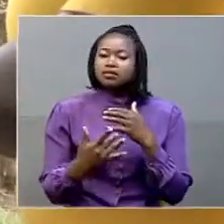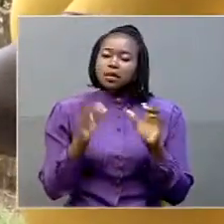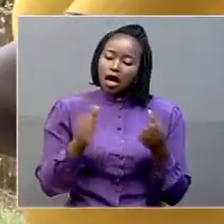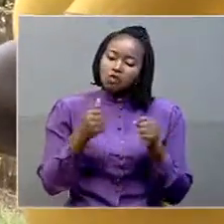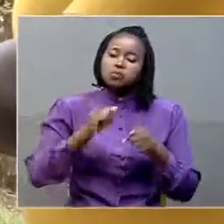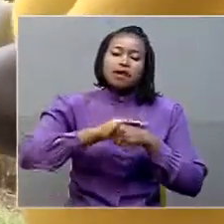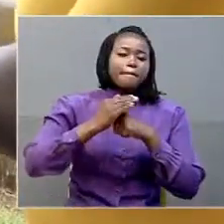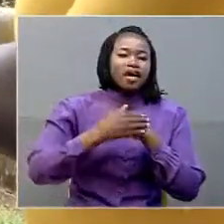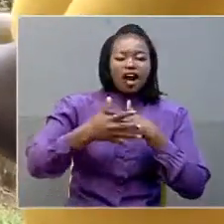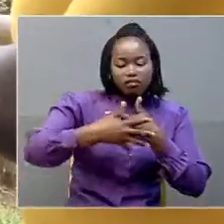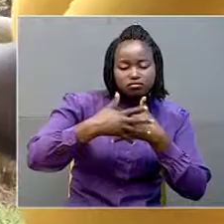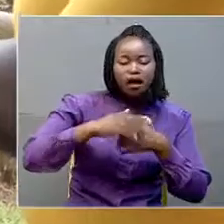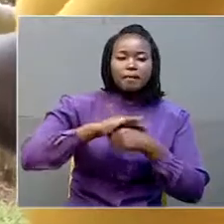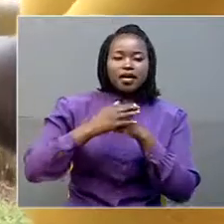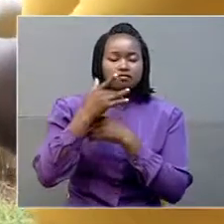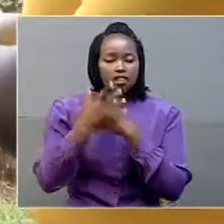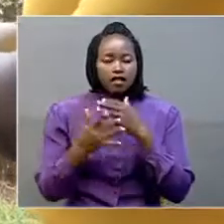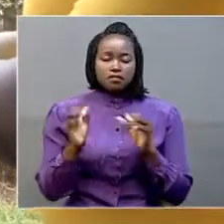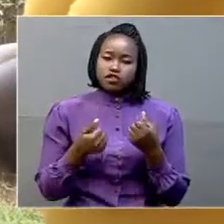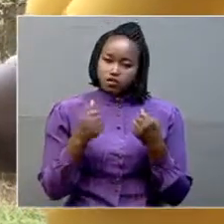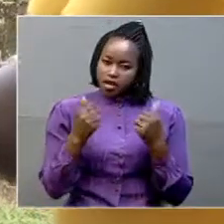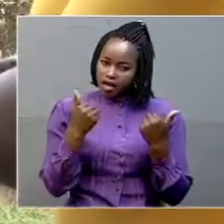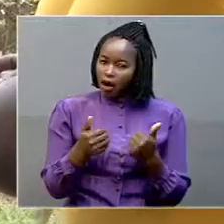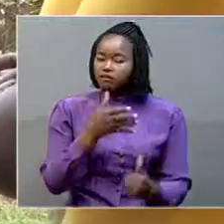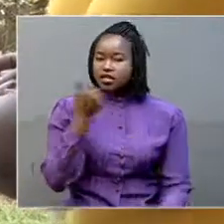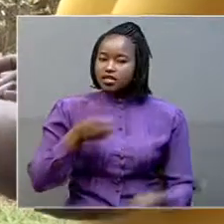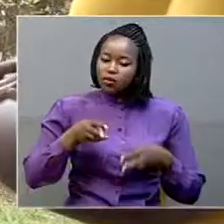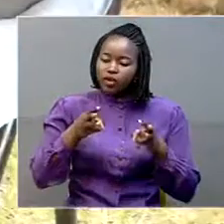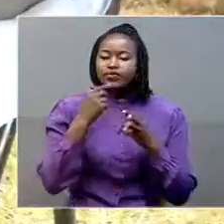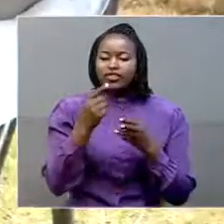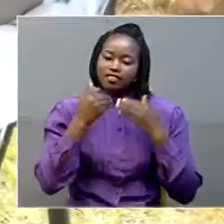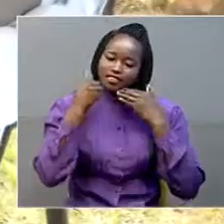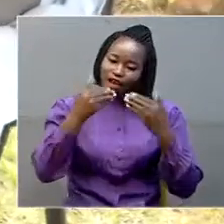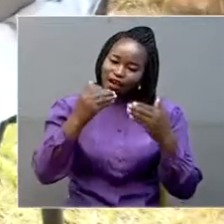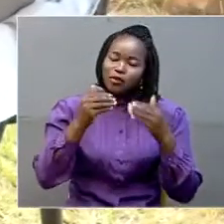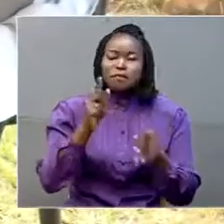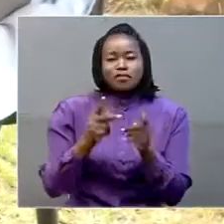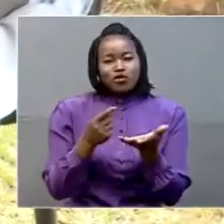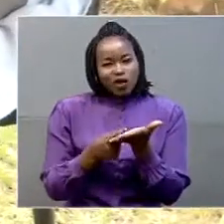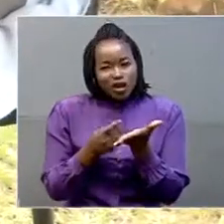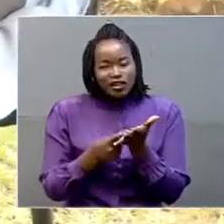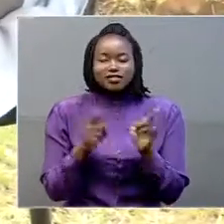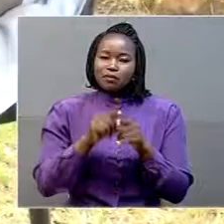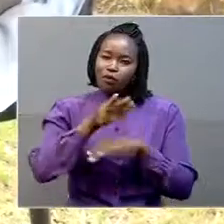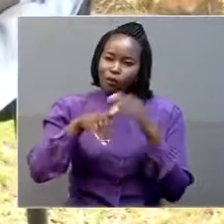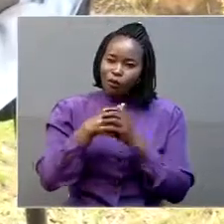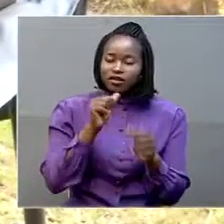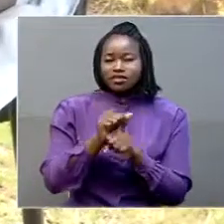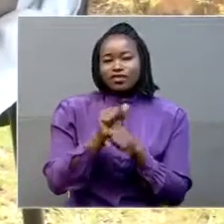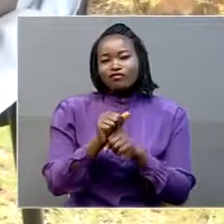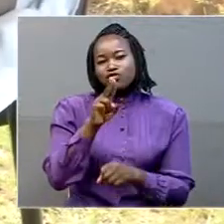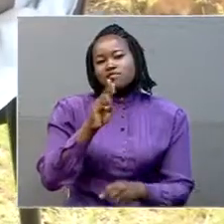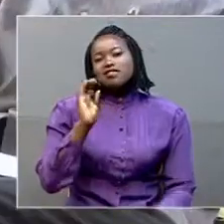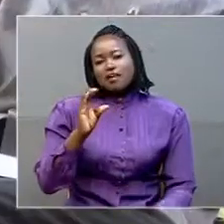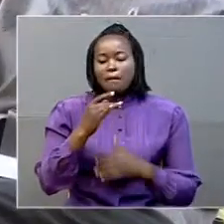be manufactured. And what a better way to say thank you to Ugandans by all UBC workers who have been able to donate blood.